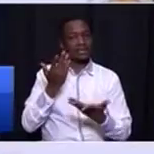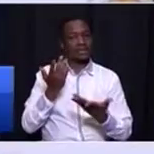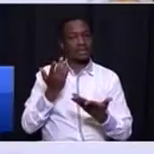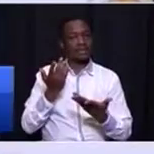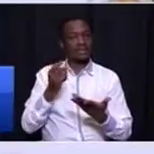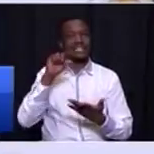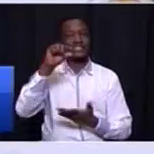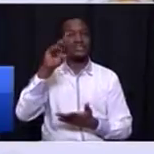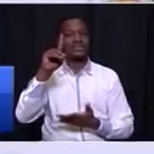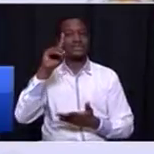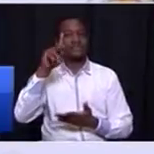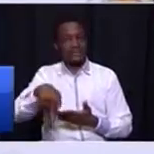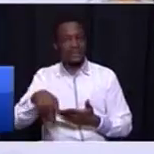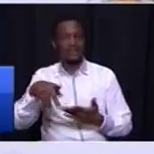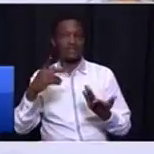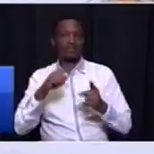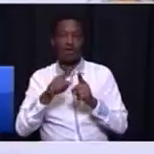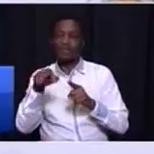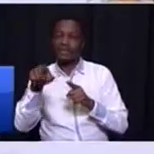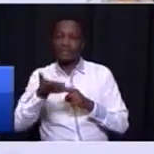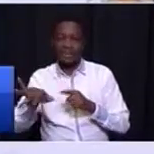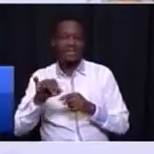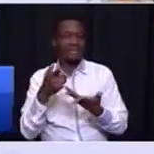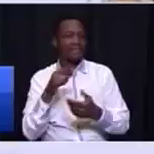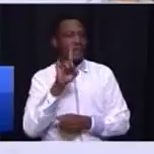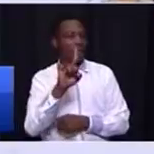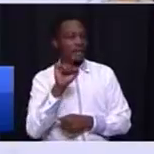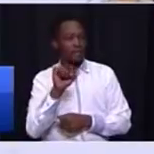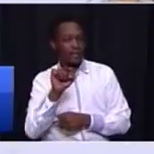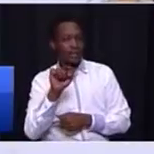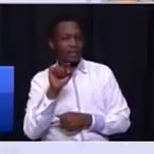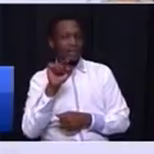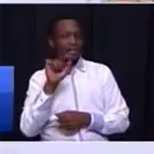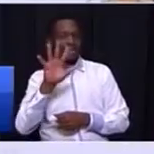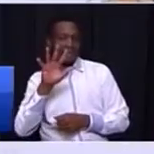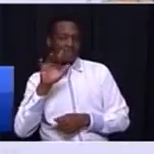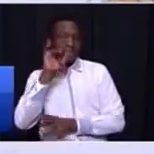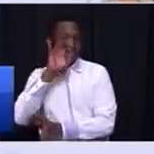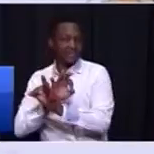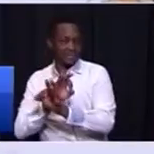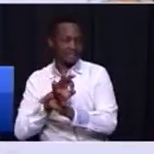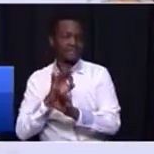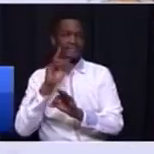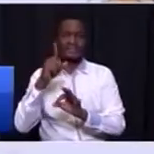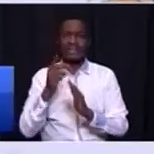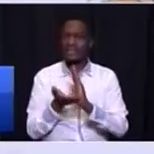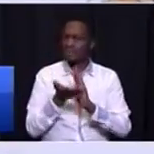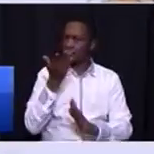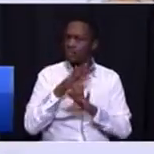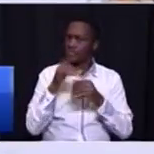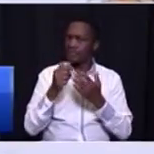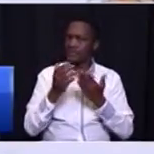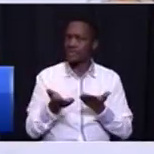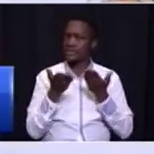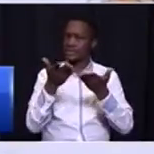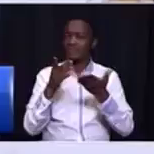destination or location by at least one and a half percent. It also improves our citizen services and service delivery.